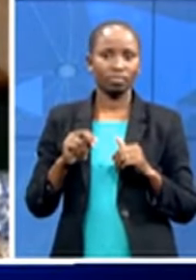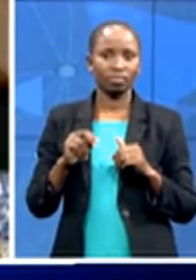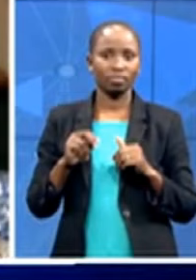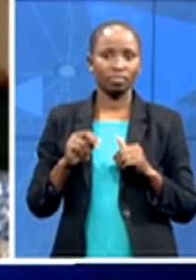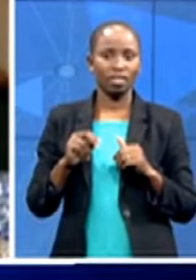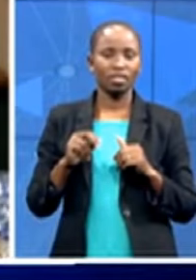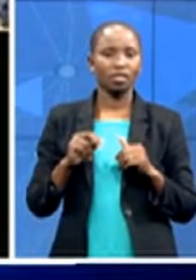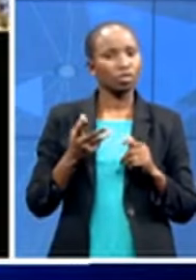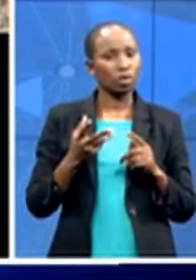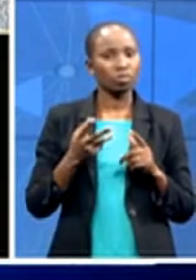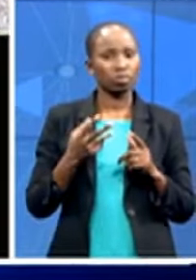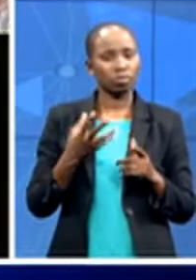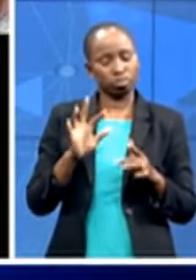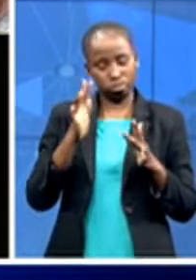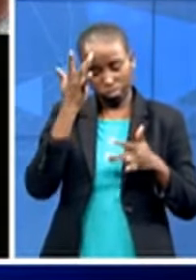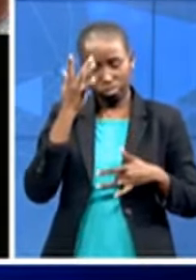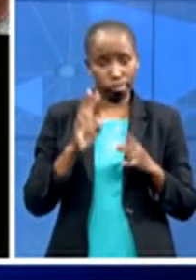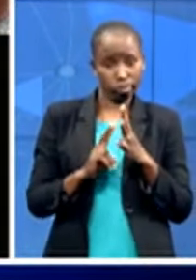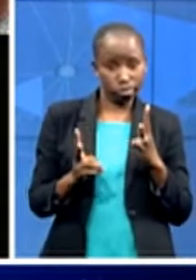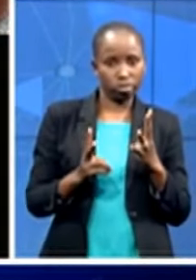how has that process been